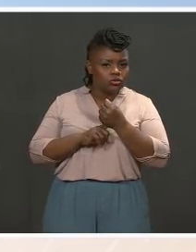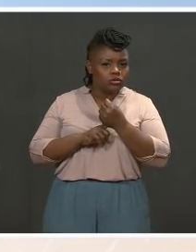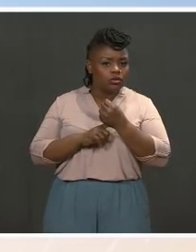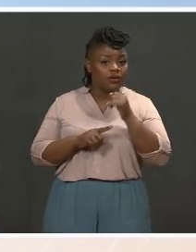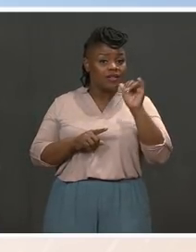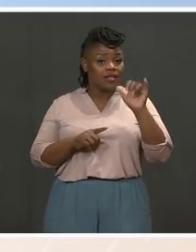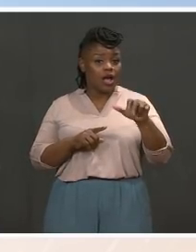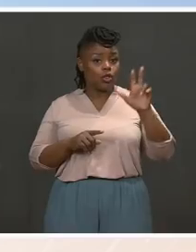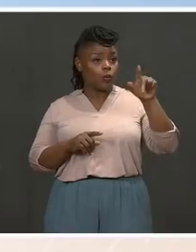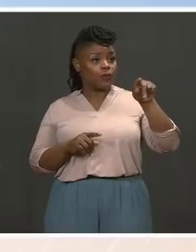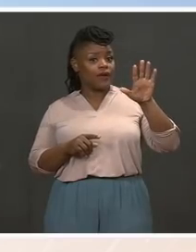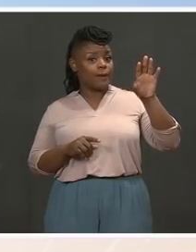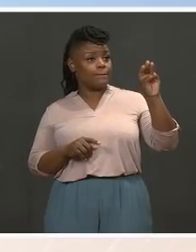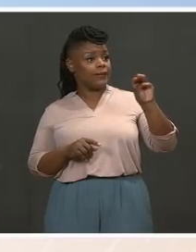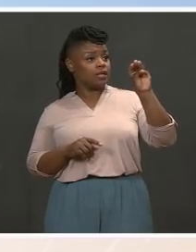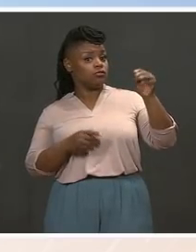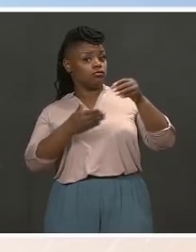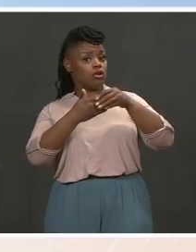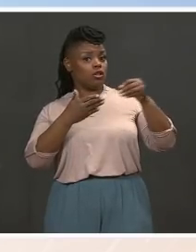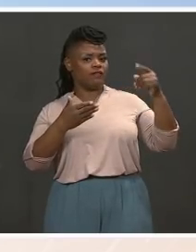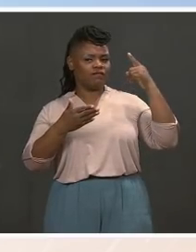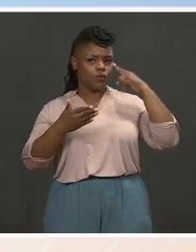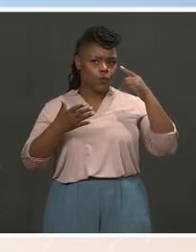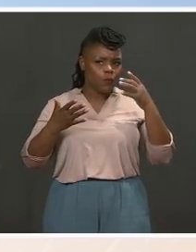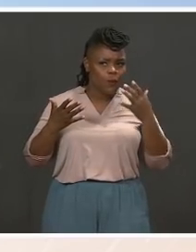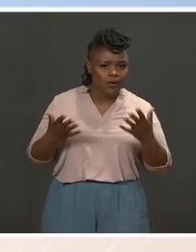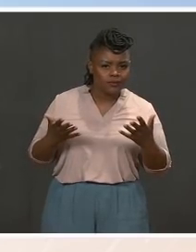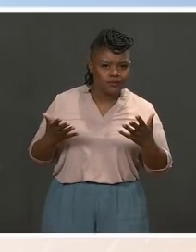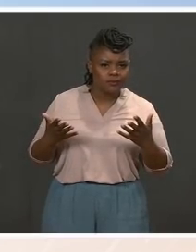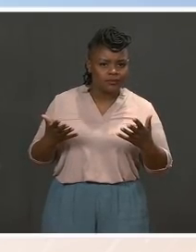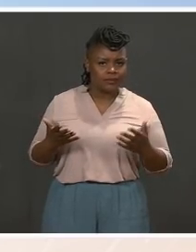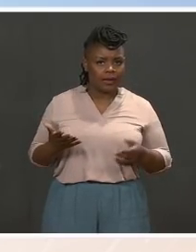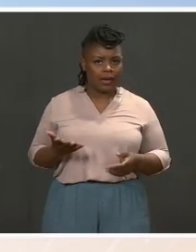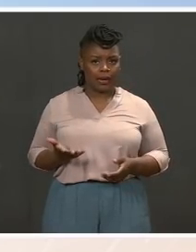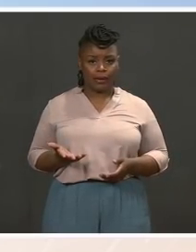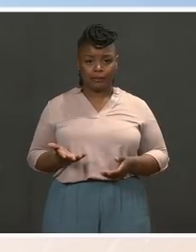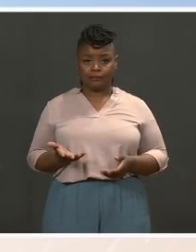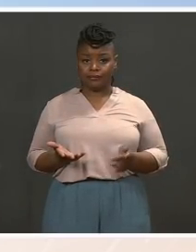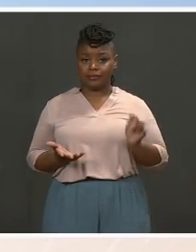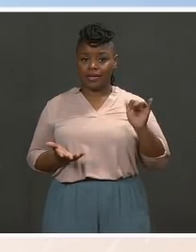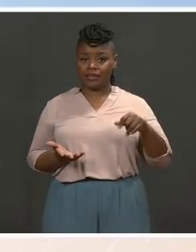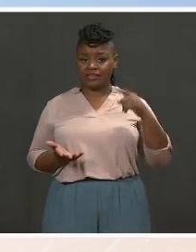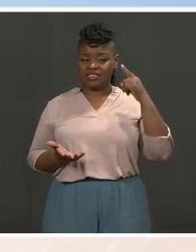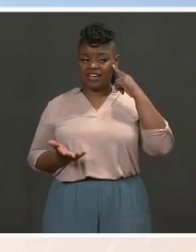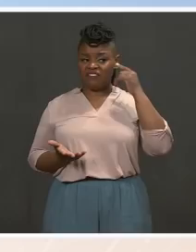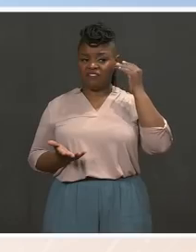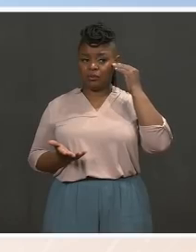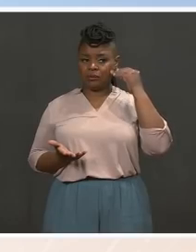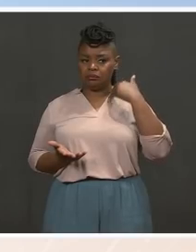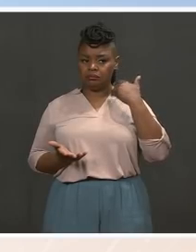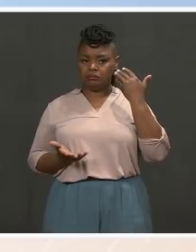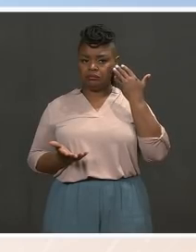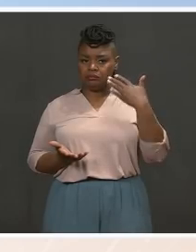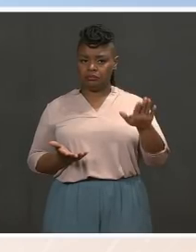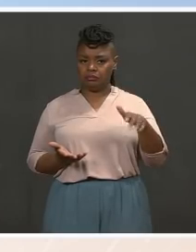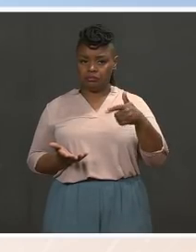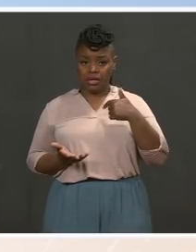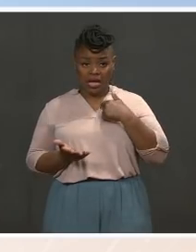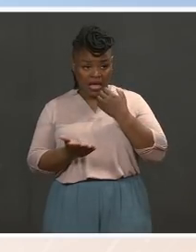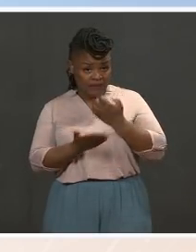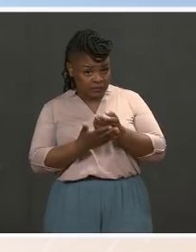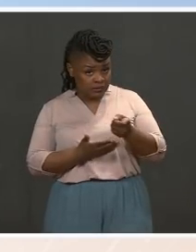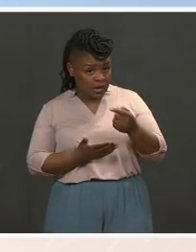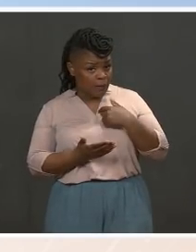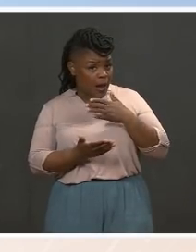was paid for. MS. I'm not familiar with that claim. Doesn't sound like it's backed up by a lot of evidence. If you have evidence or specifics, happy to discuss